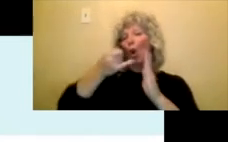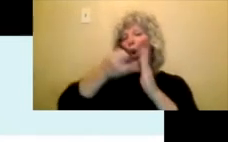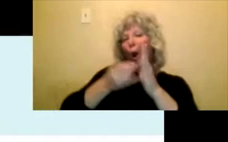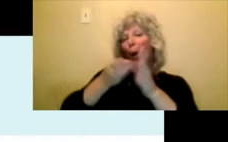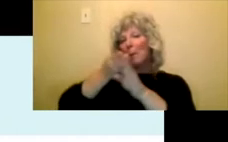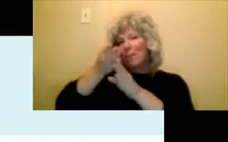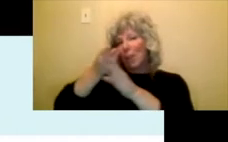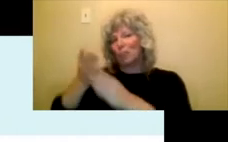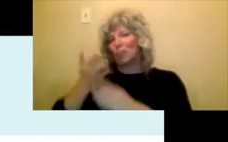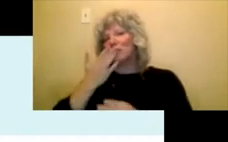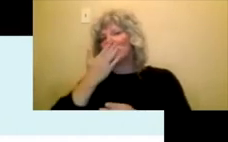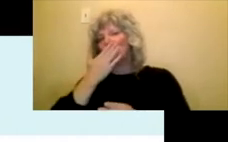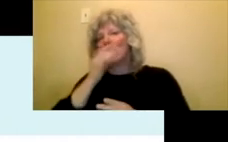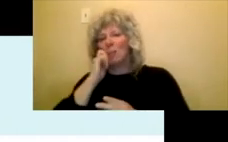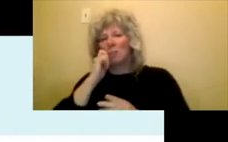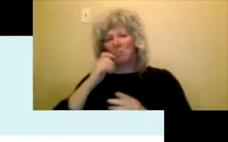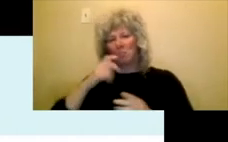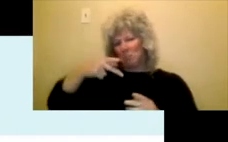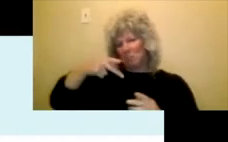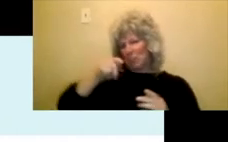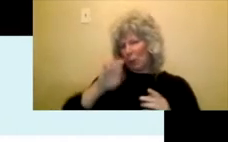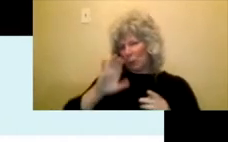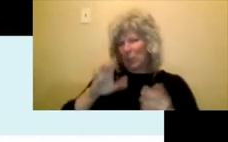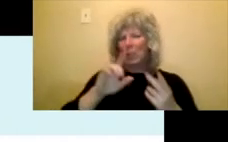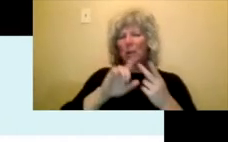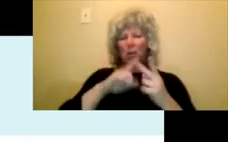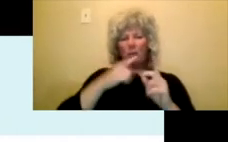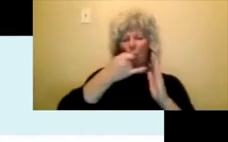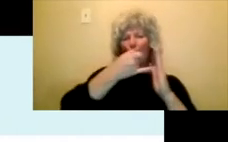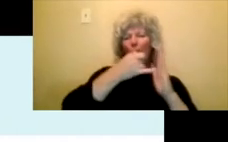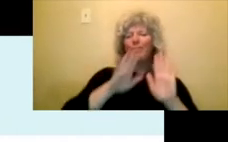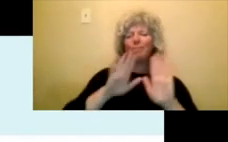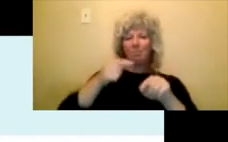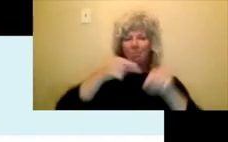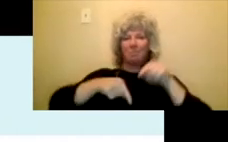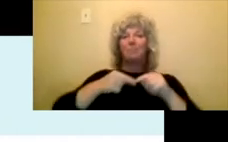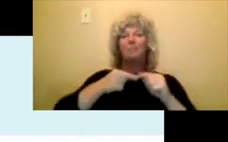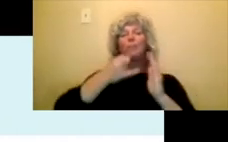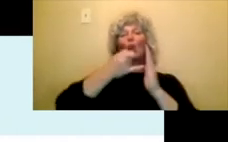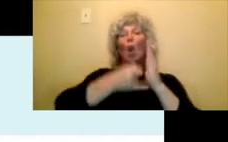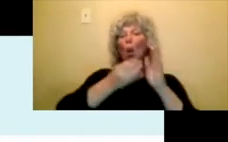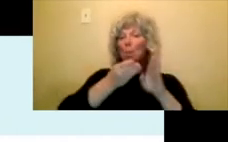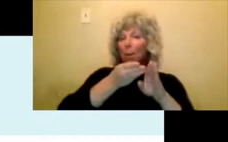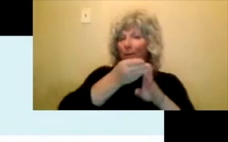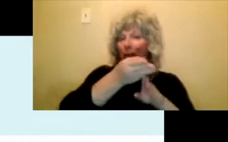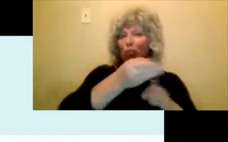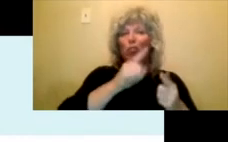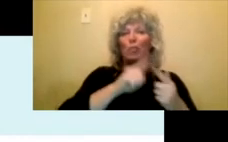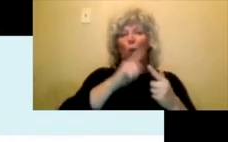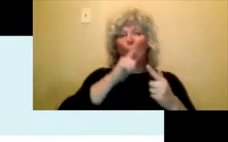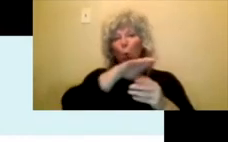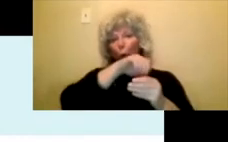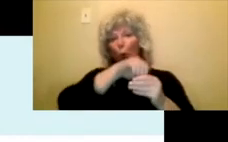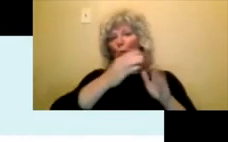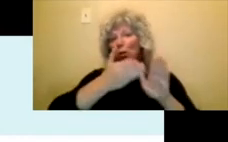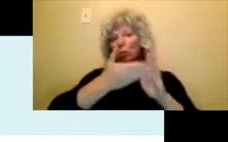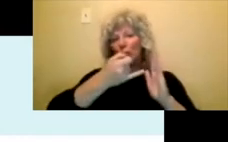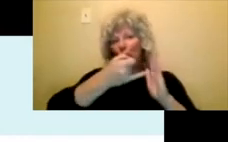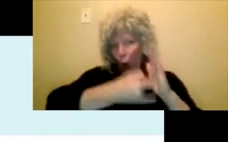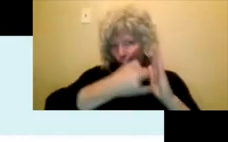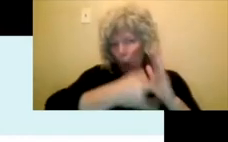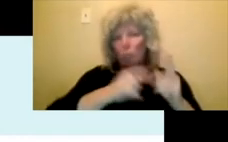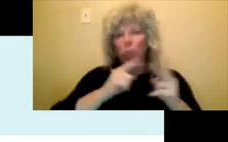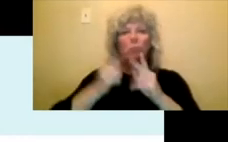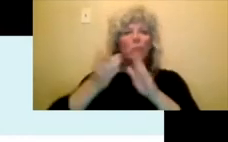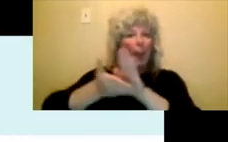so what we mean by arts professionals are artists, arts administrators, community animators, curators,